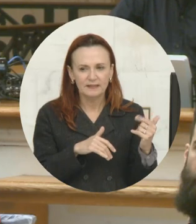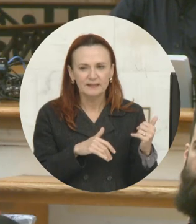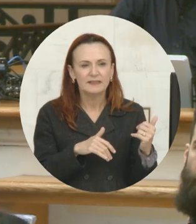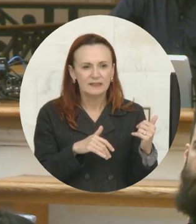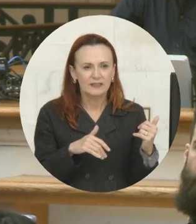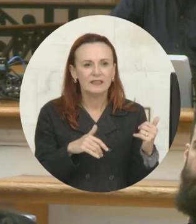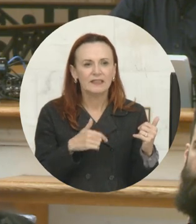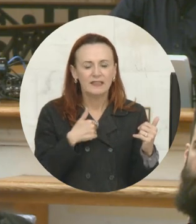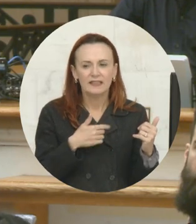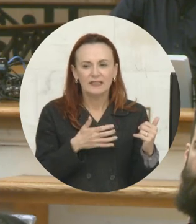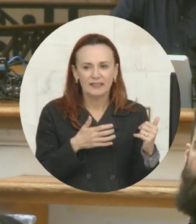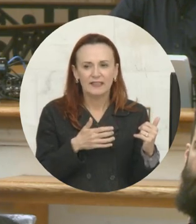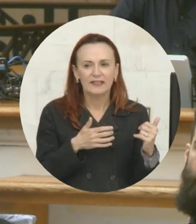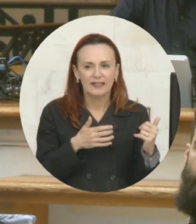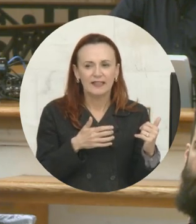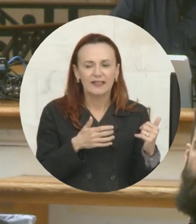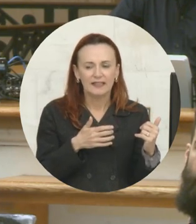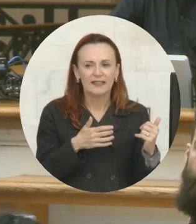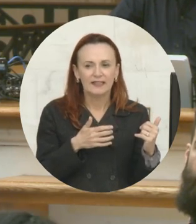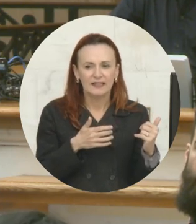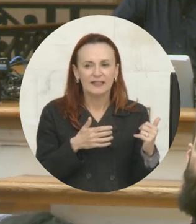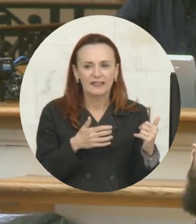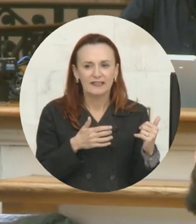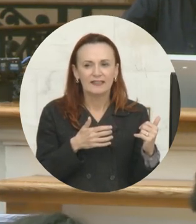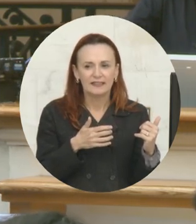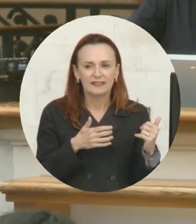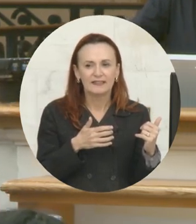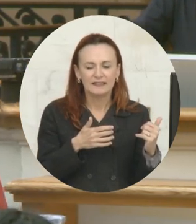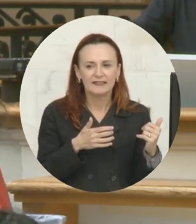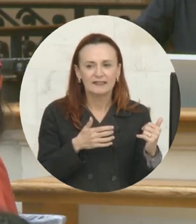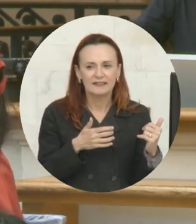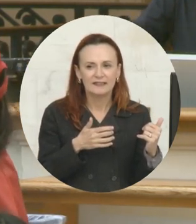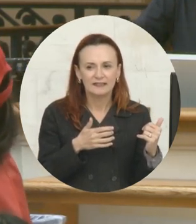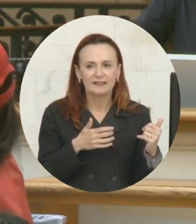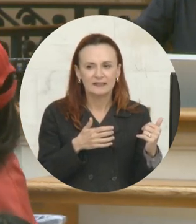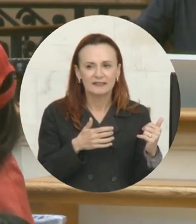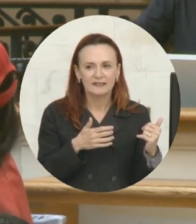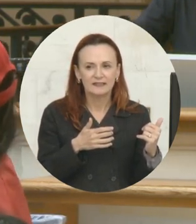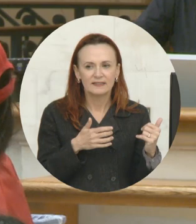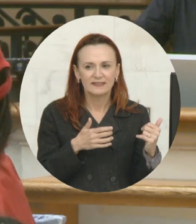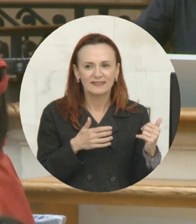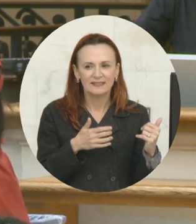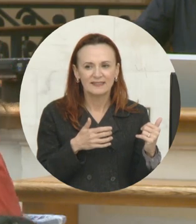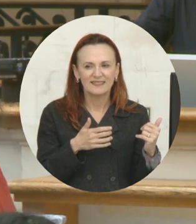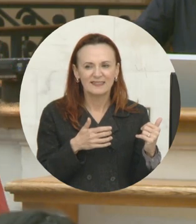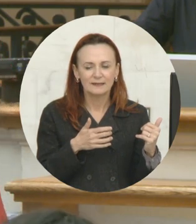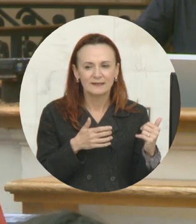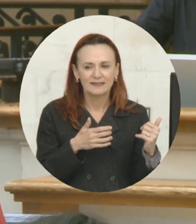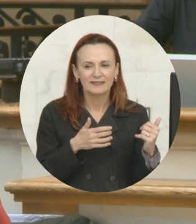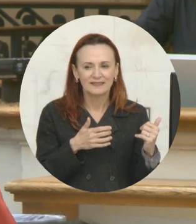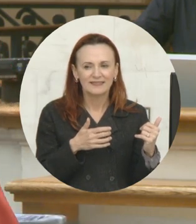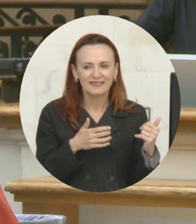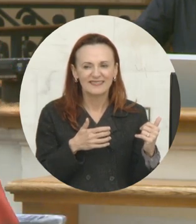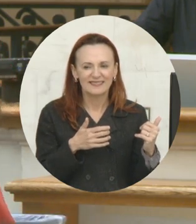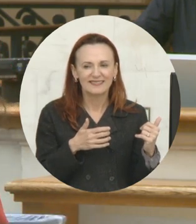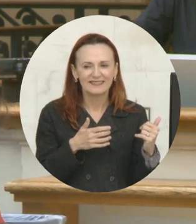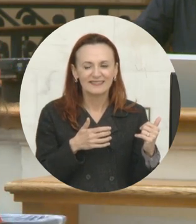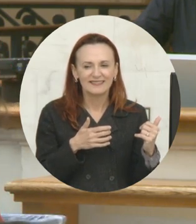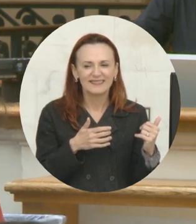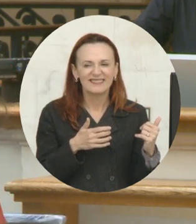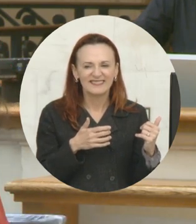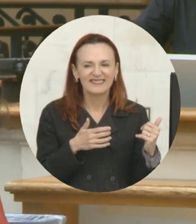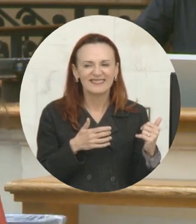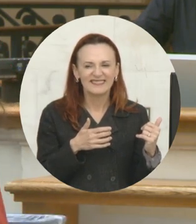shelter and feed people. Maybe you don't know about access. And, you know, only Hodges knows what people in his